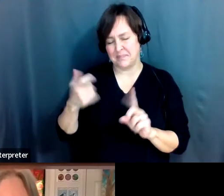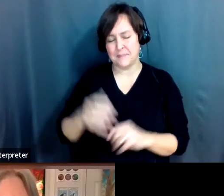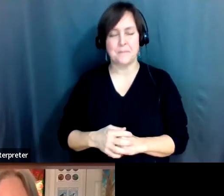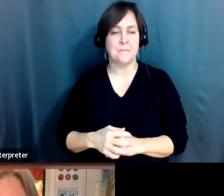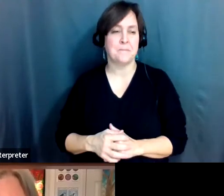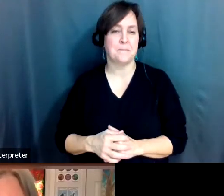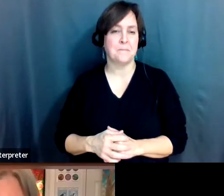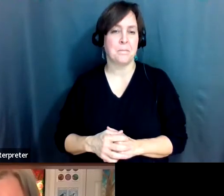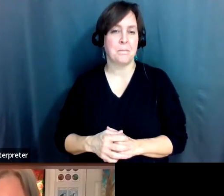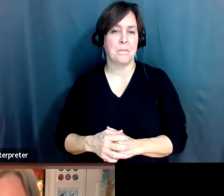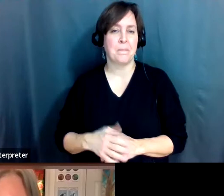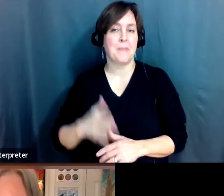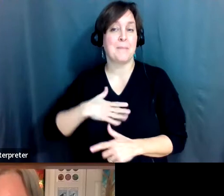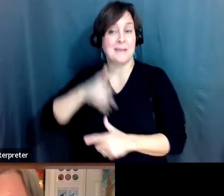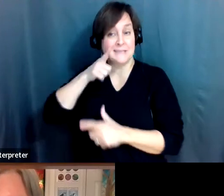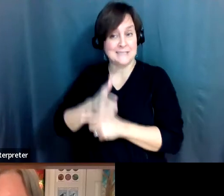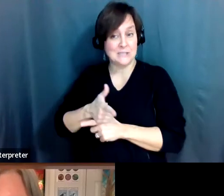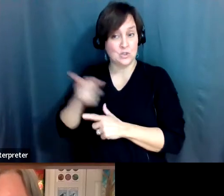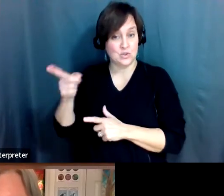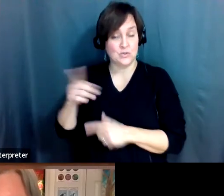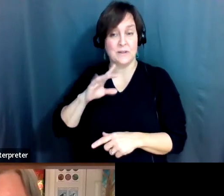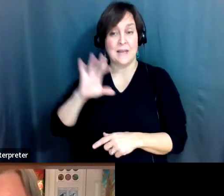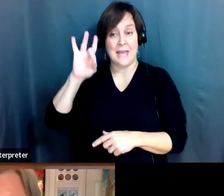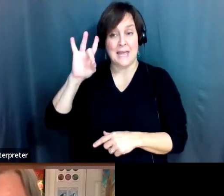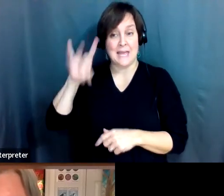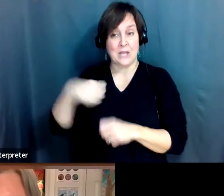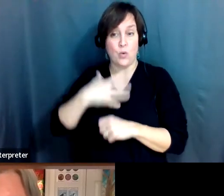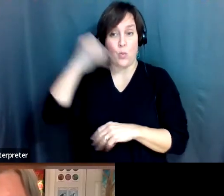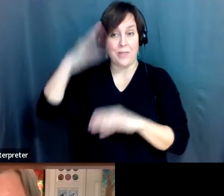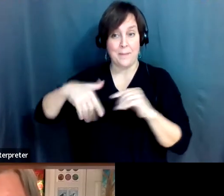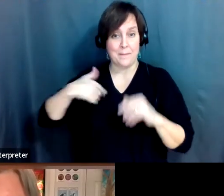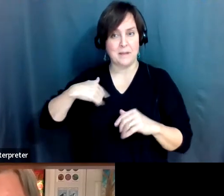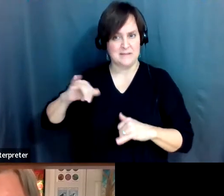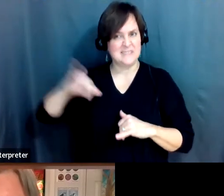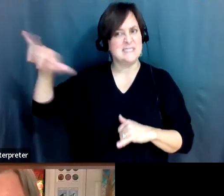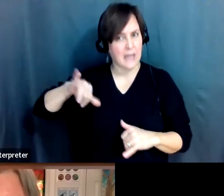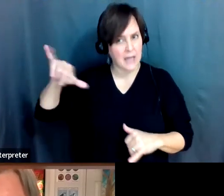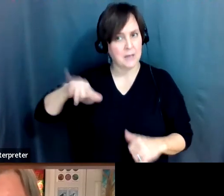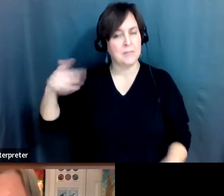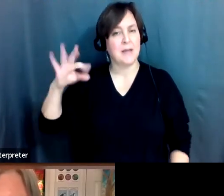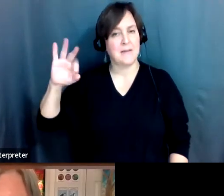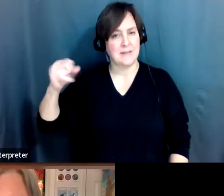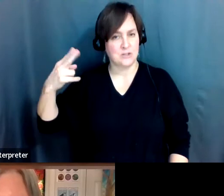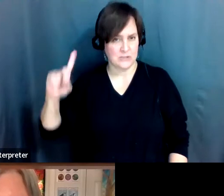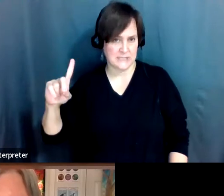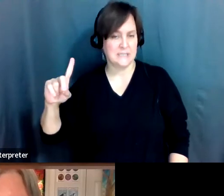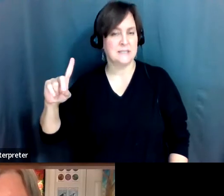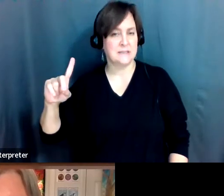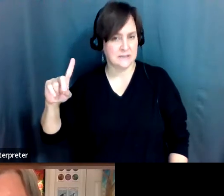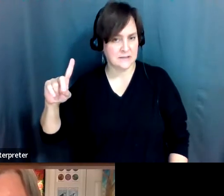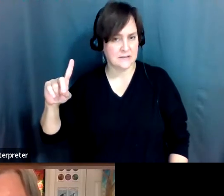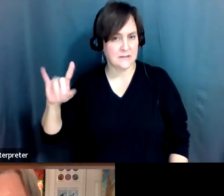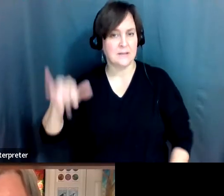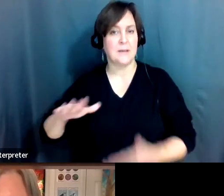I, my sister, who was eight years older than me, also had FSHD. And so that became